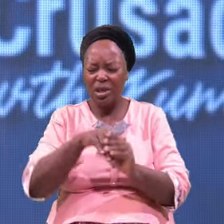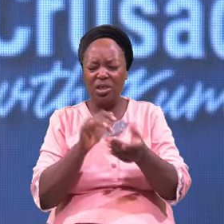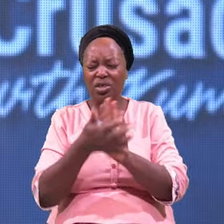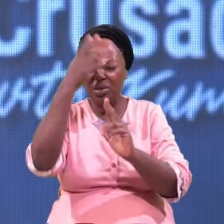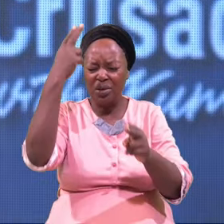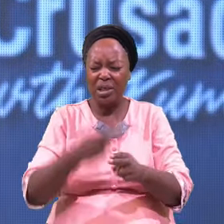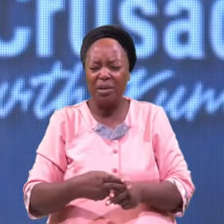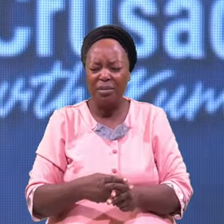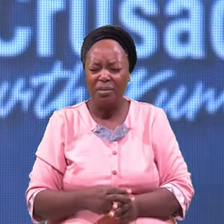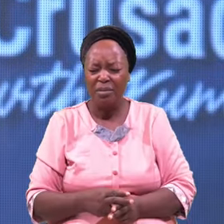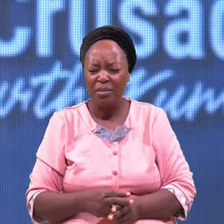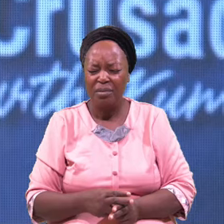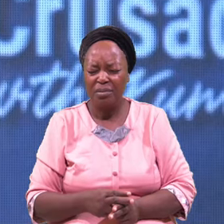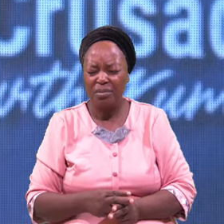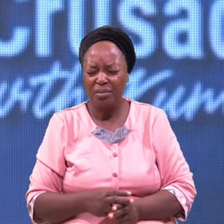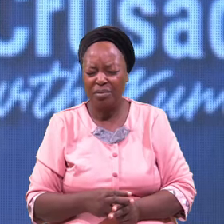The